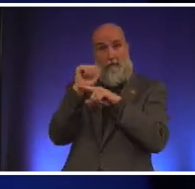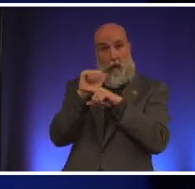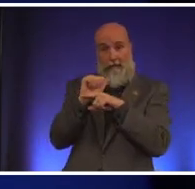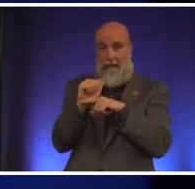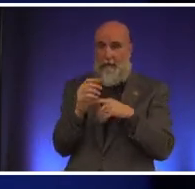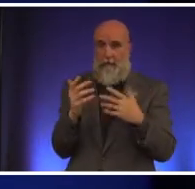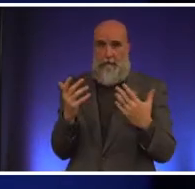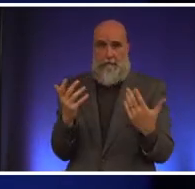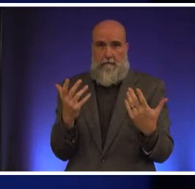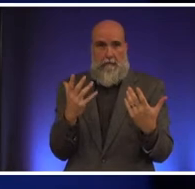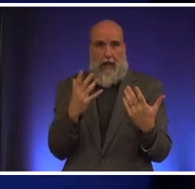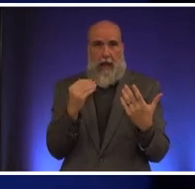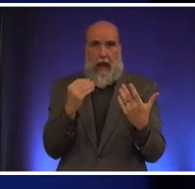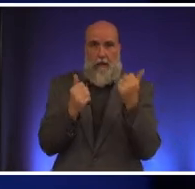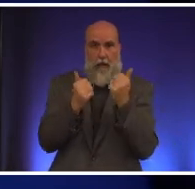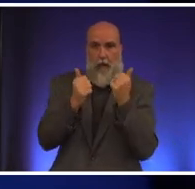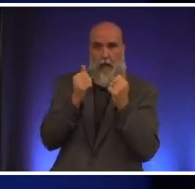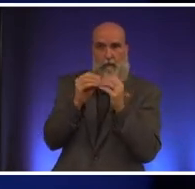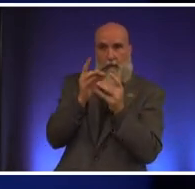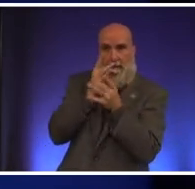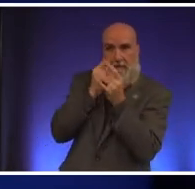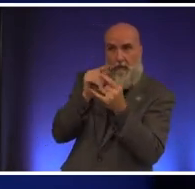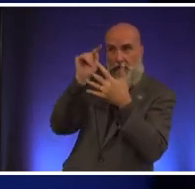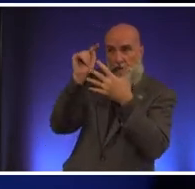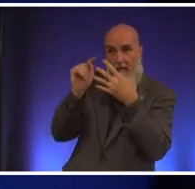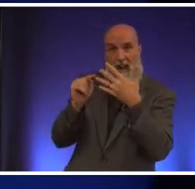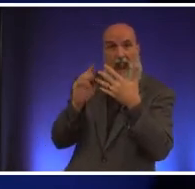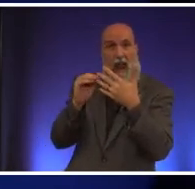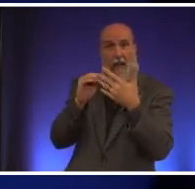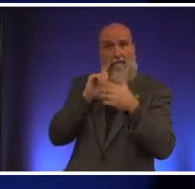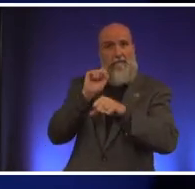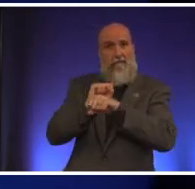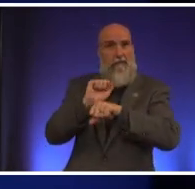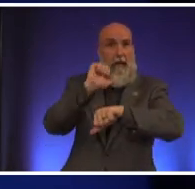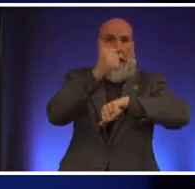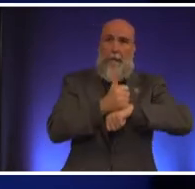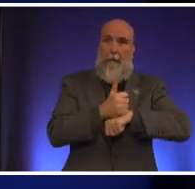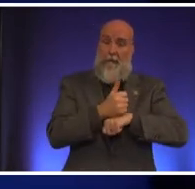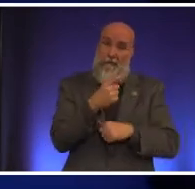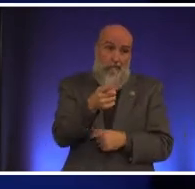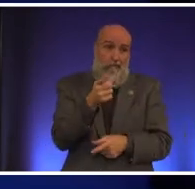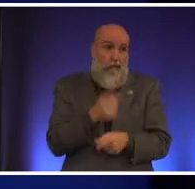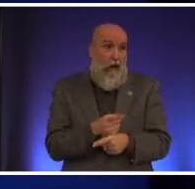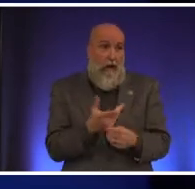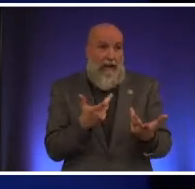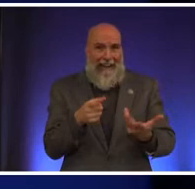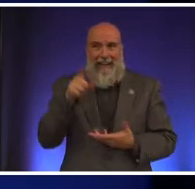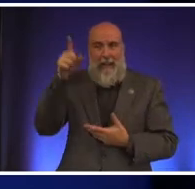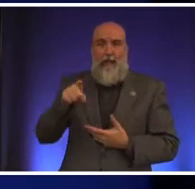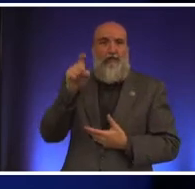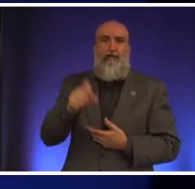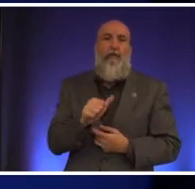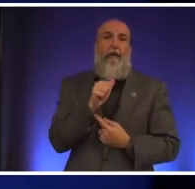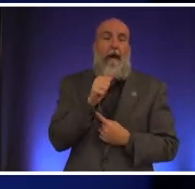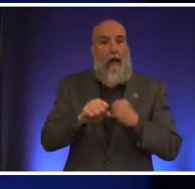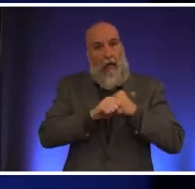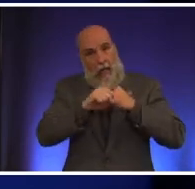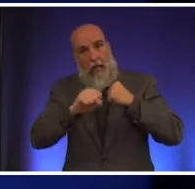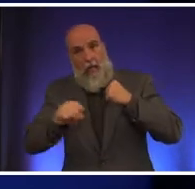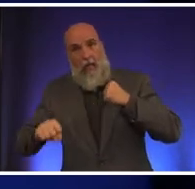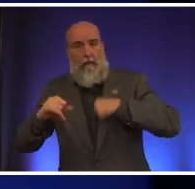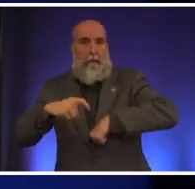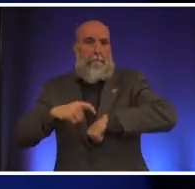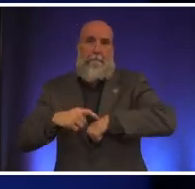uh and efficiencies and then implement those because it is correct it should not take the length of time